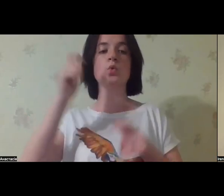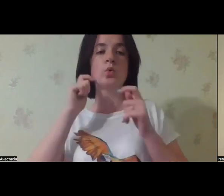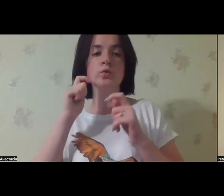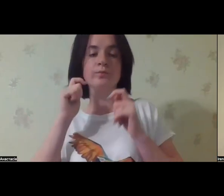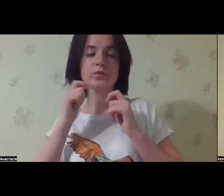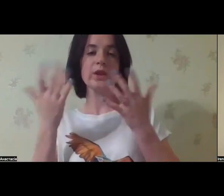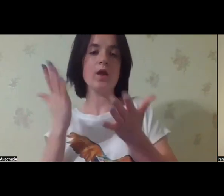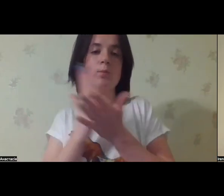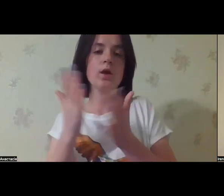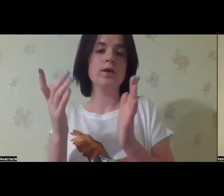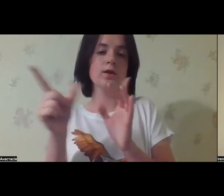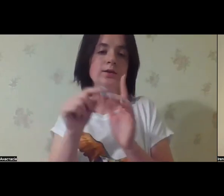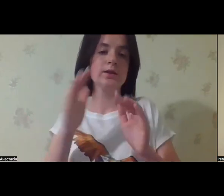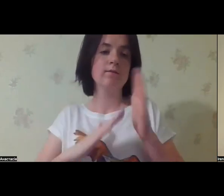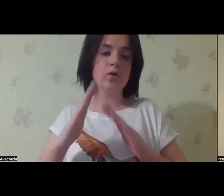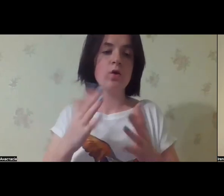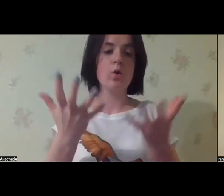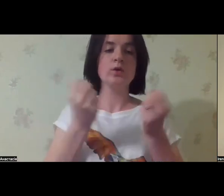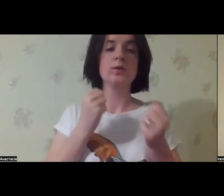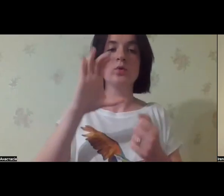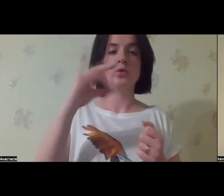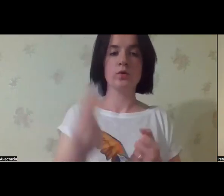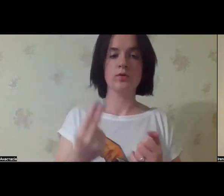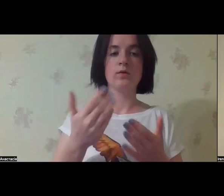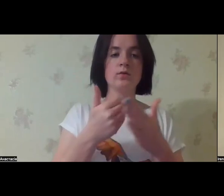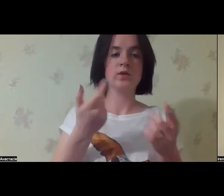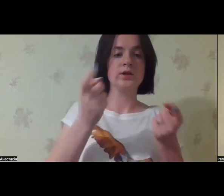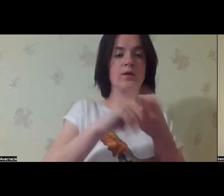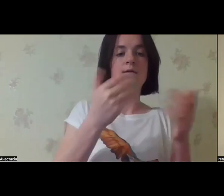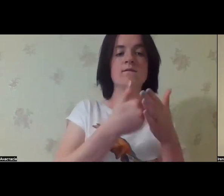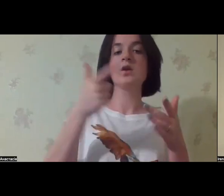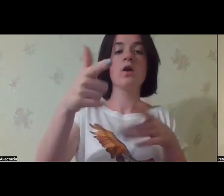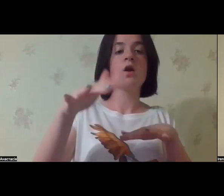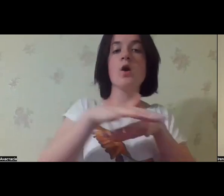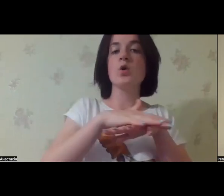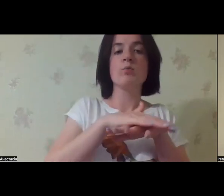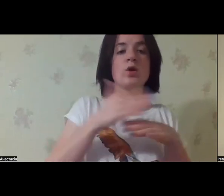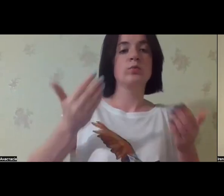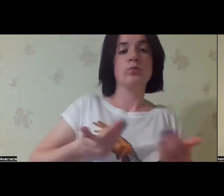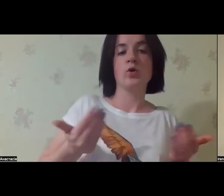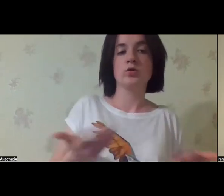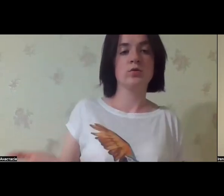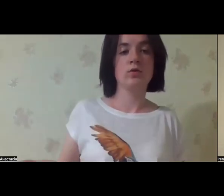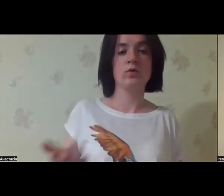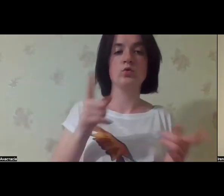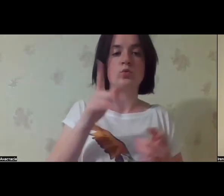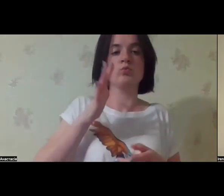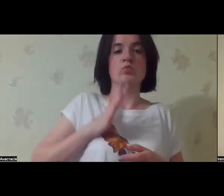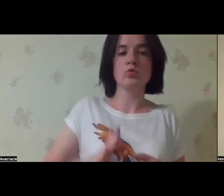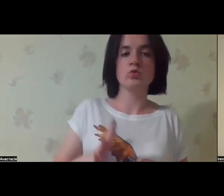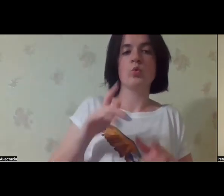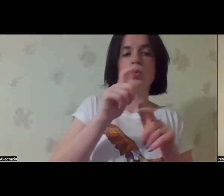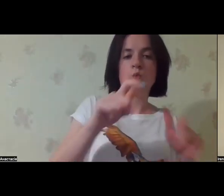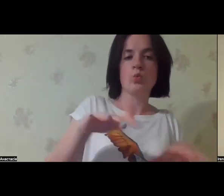Therefore, when we talk about the parents, the child or the adult with a disability, it depends on